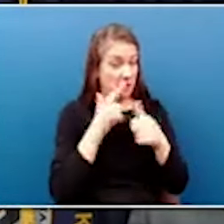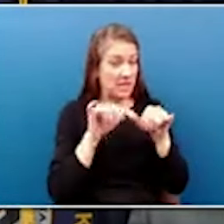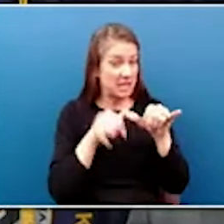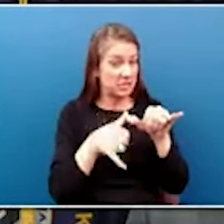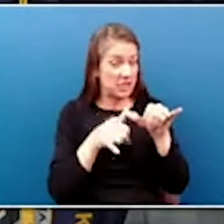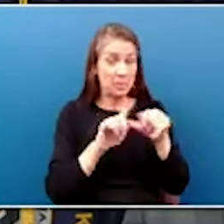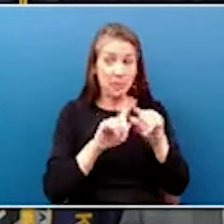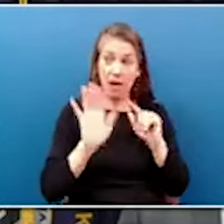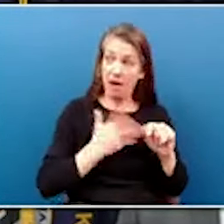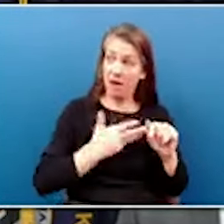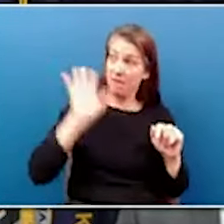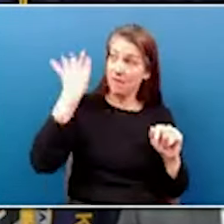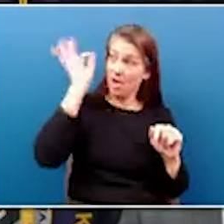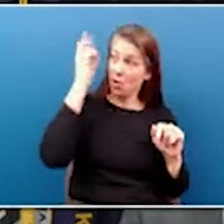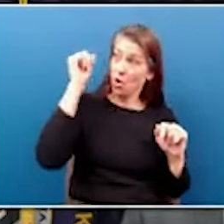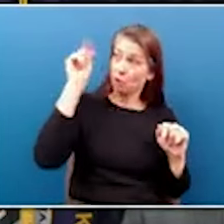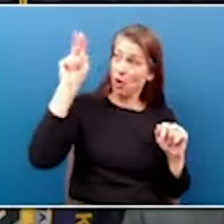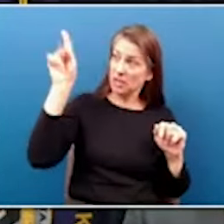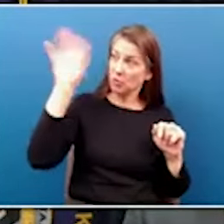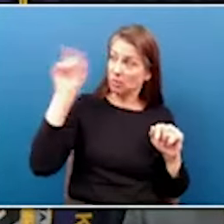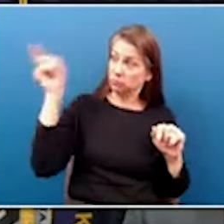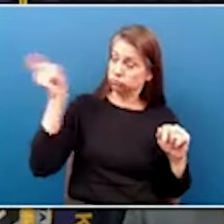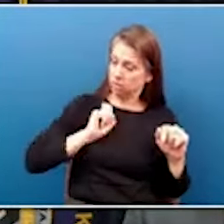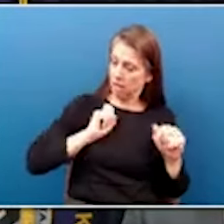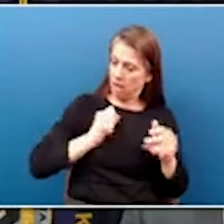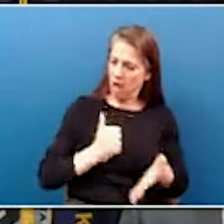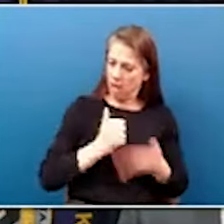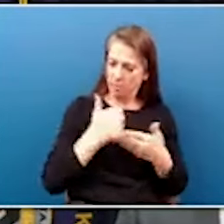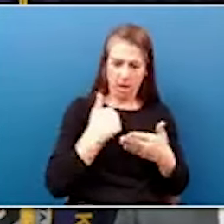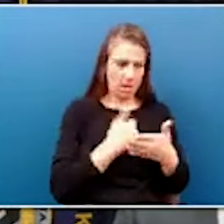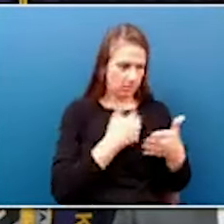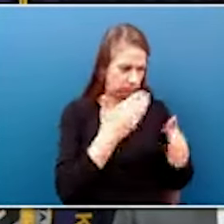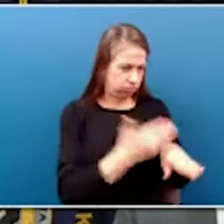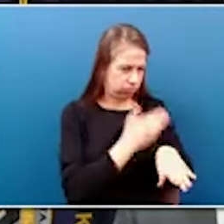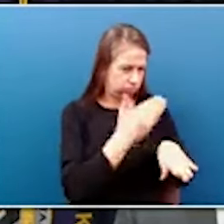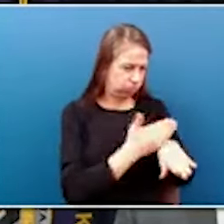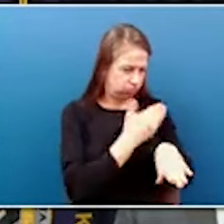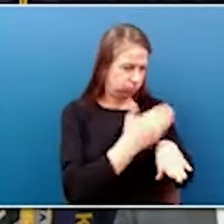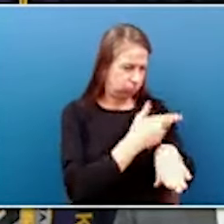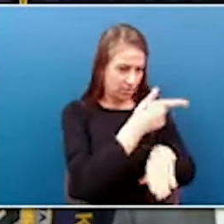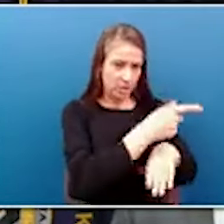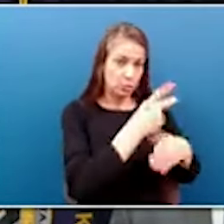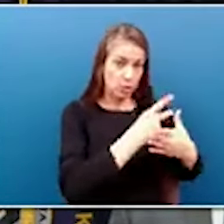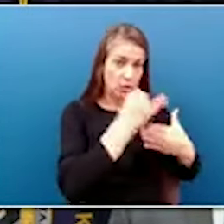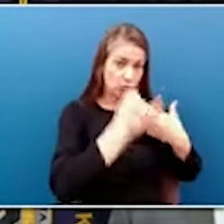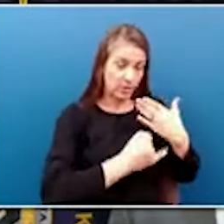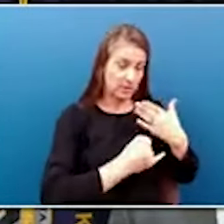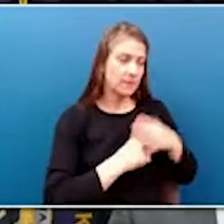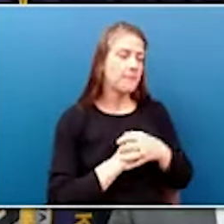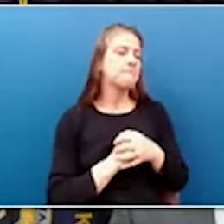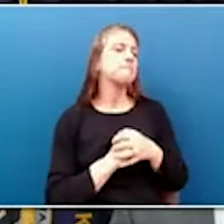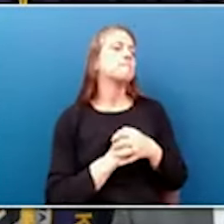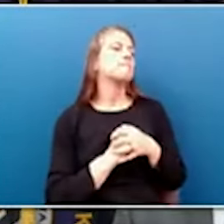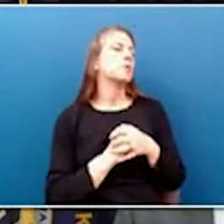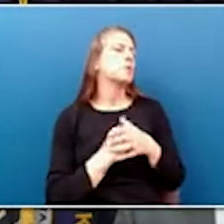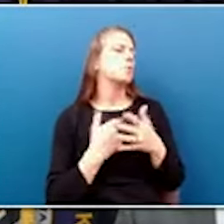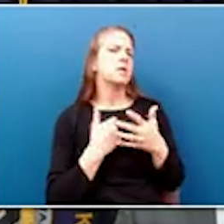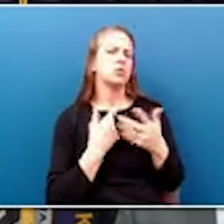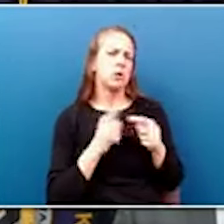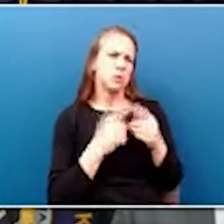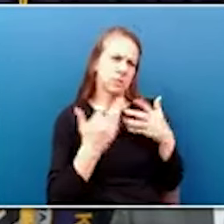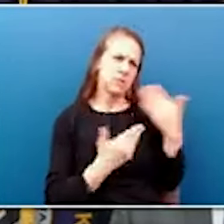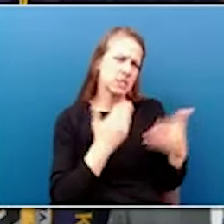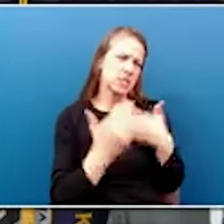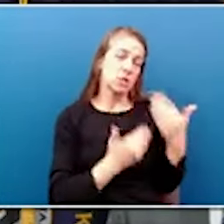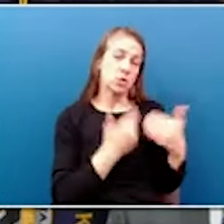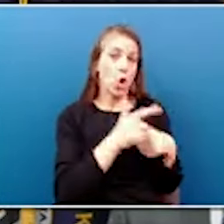going to help de-risk that and help us accelerate the project. We look forward to moving ahead with this with with as much haste as we can. It is a long